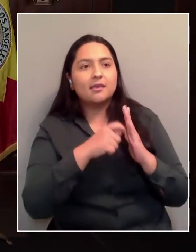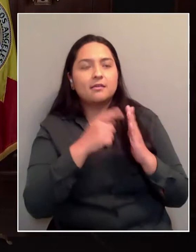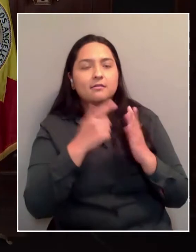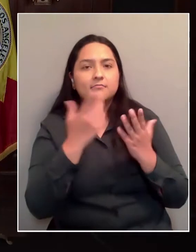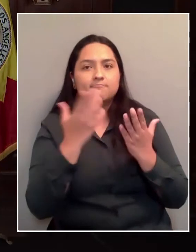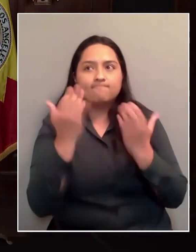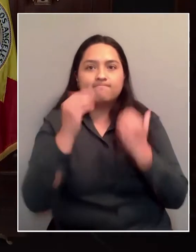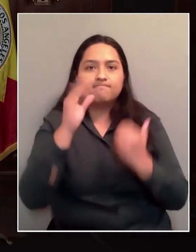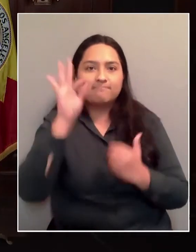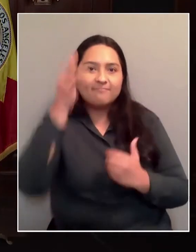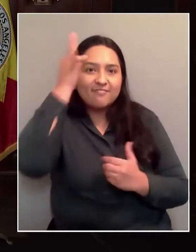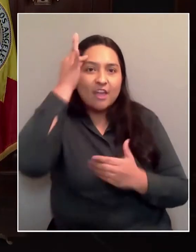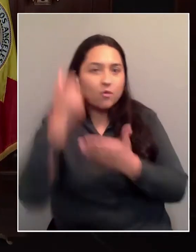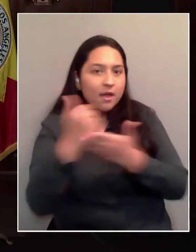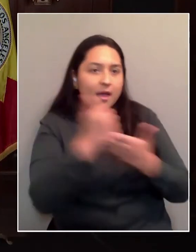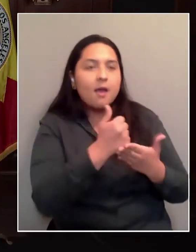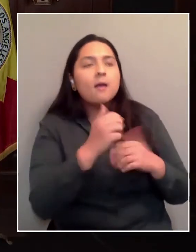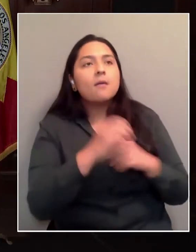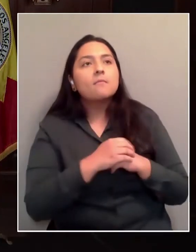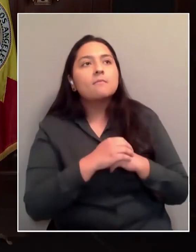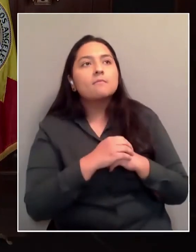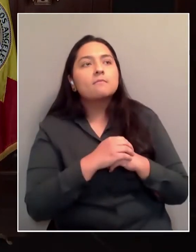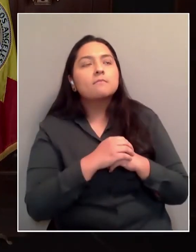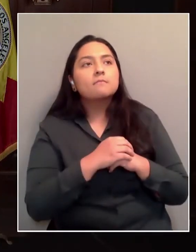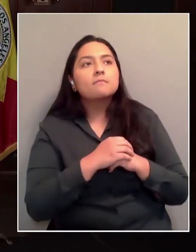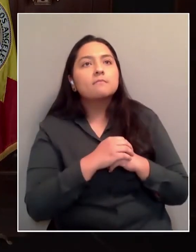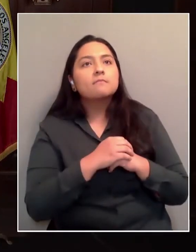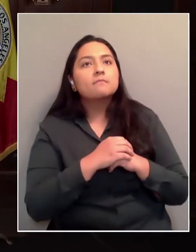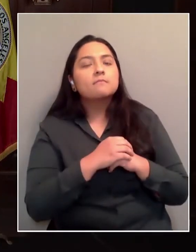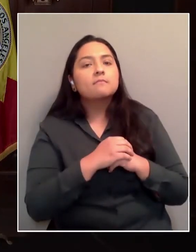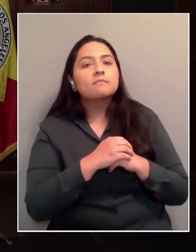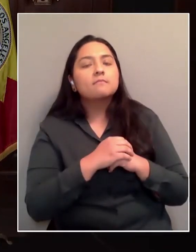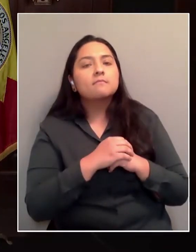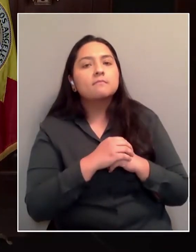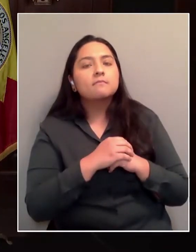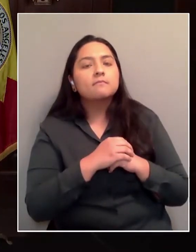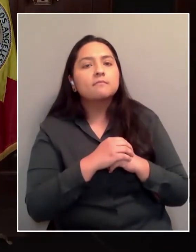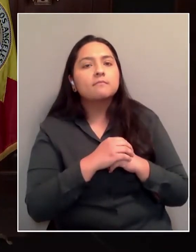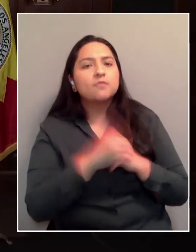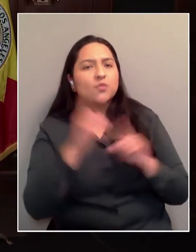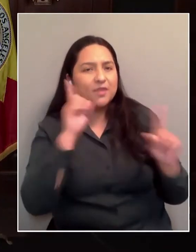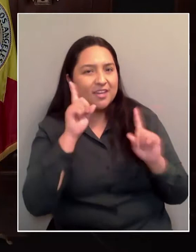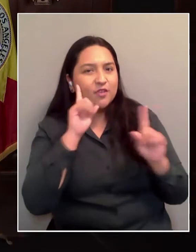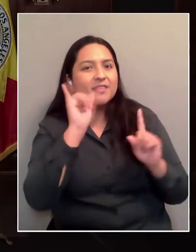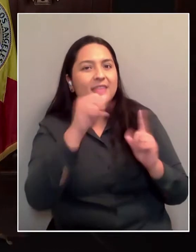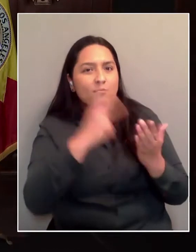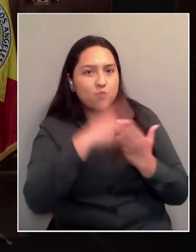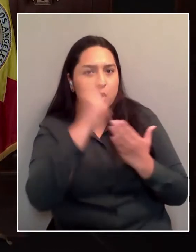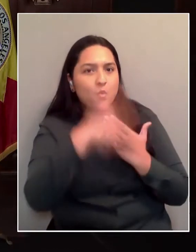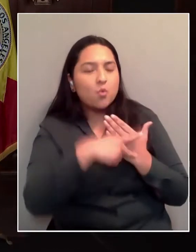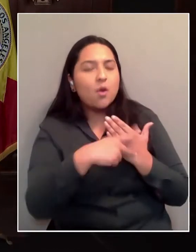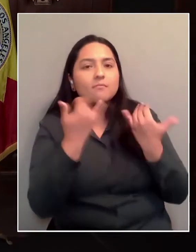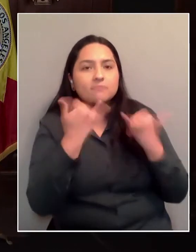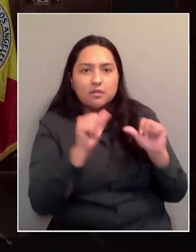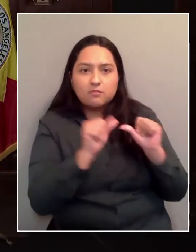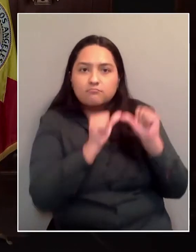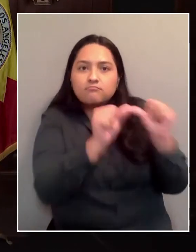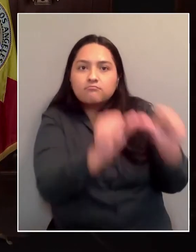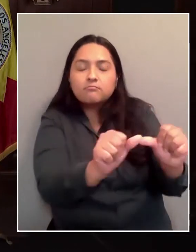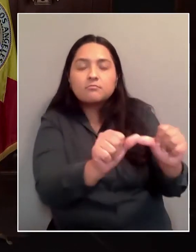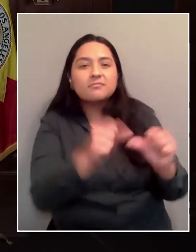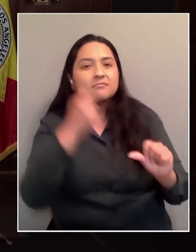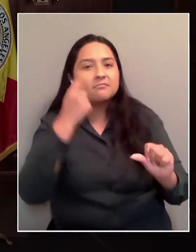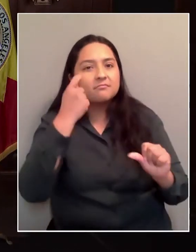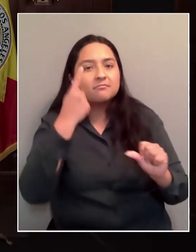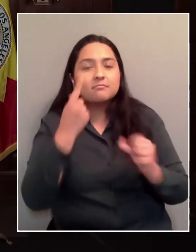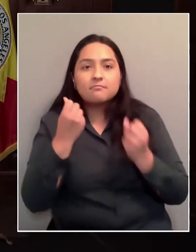wonder, we're hearing about the program sort of continuing at the level it is, but many activists and members